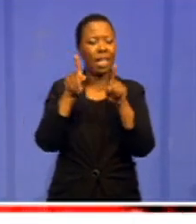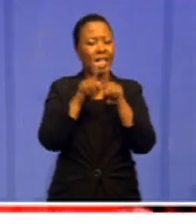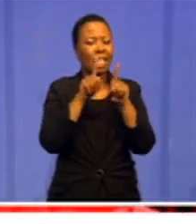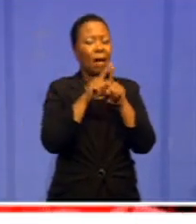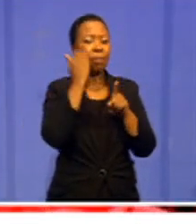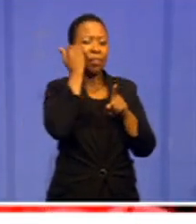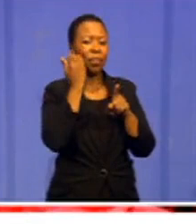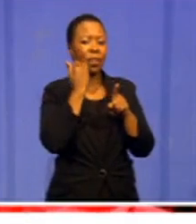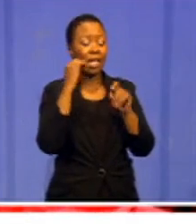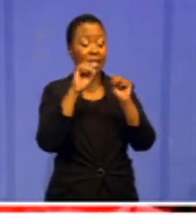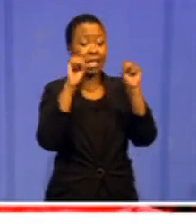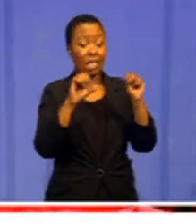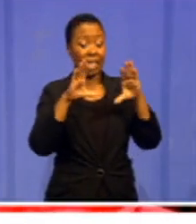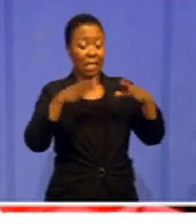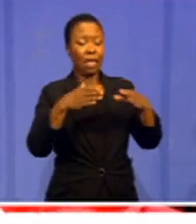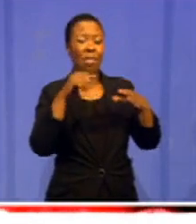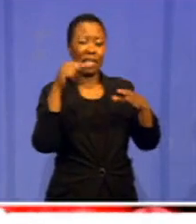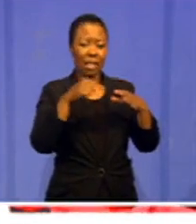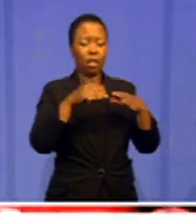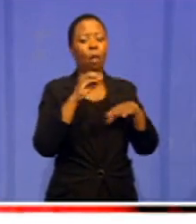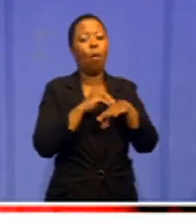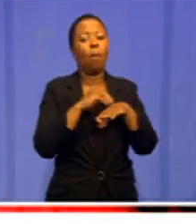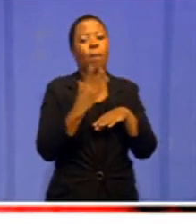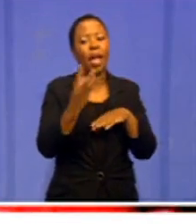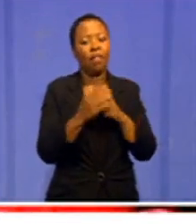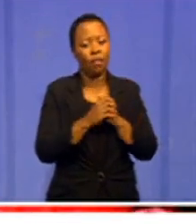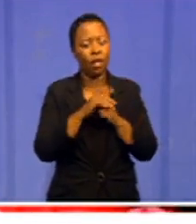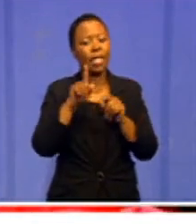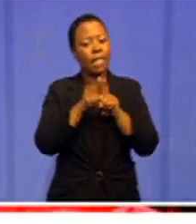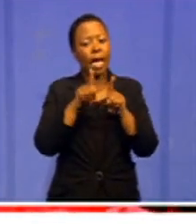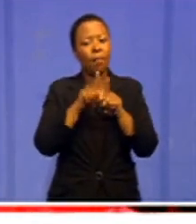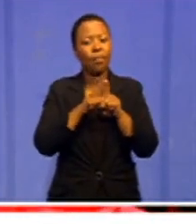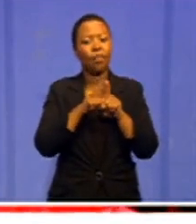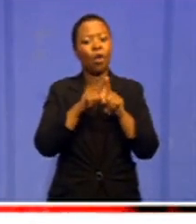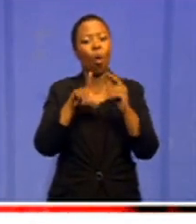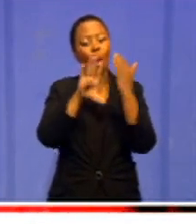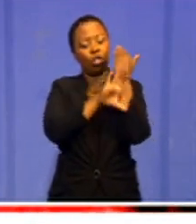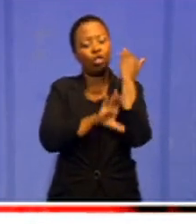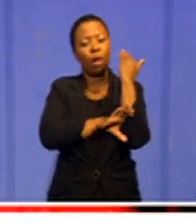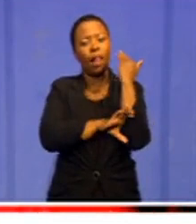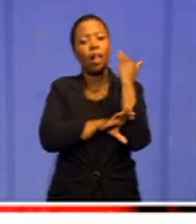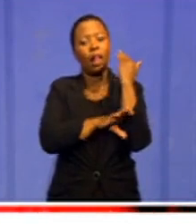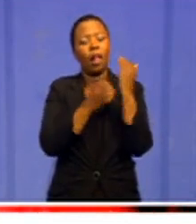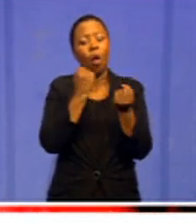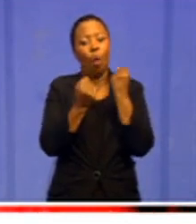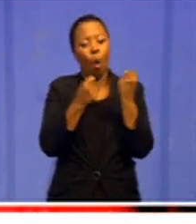because you are aware of the Concord judgment where they rubber-stemmed